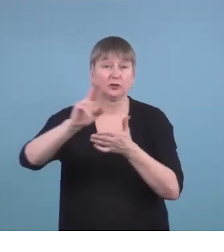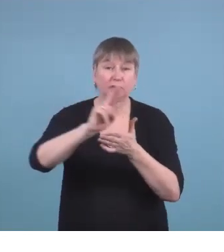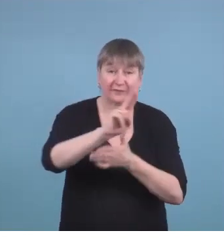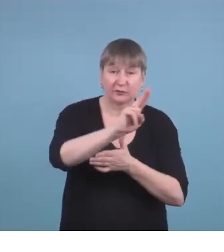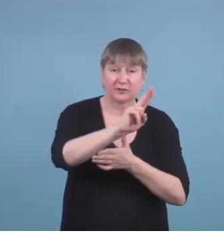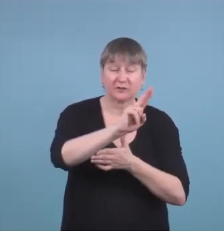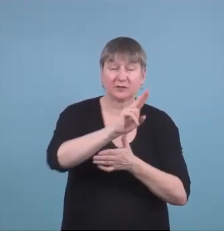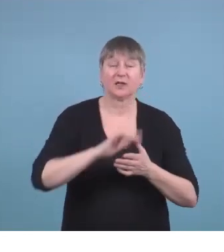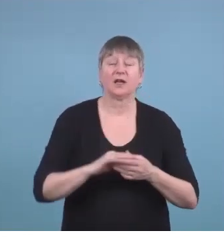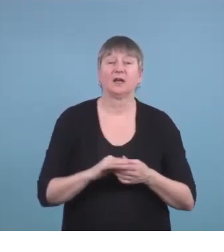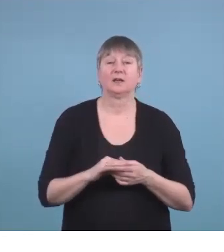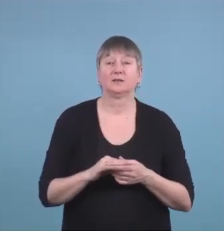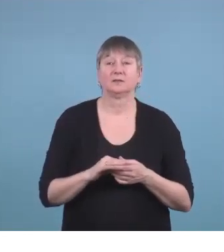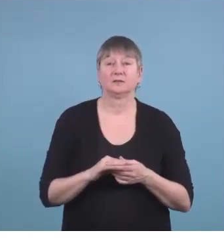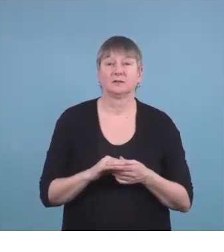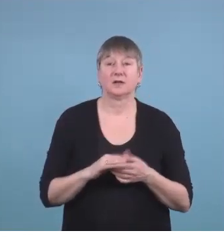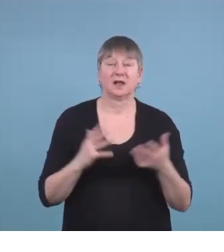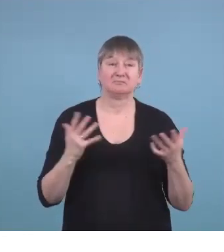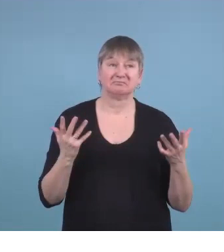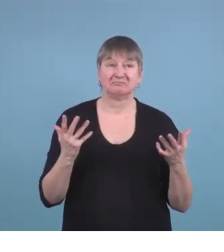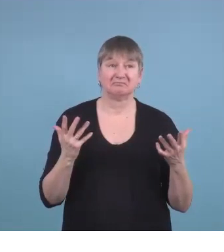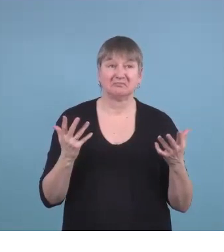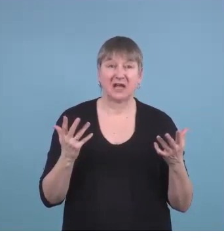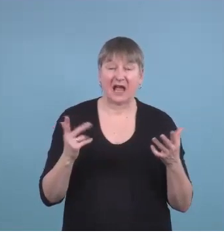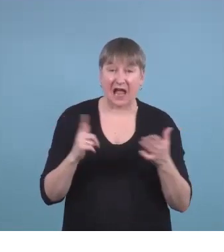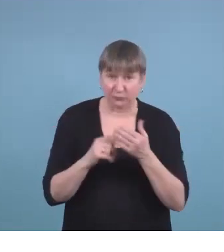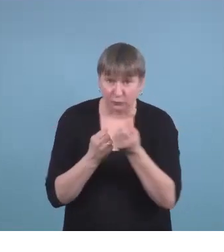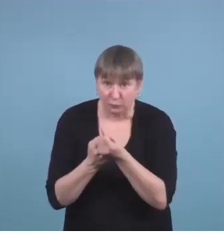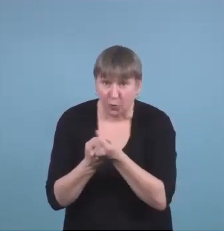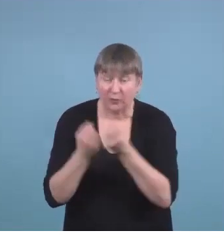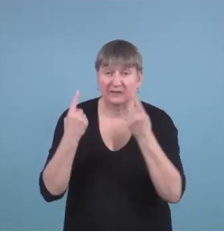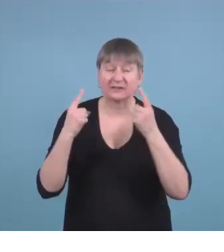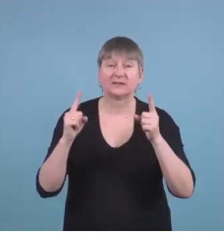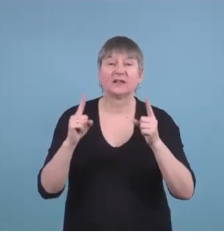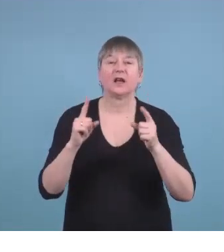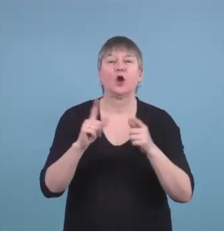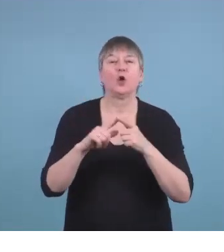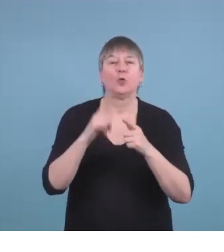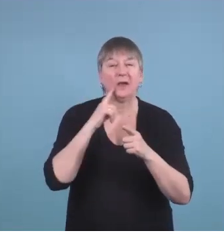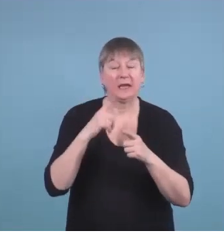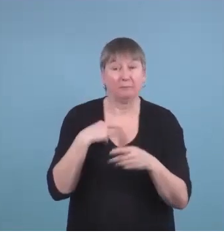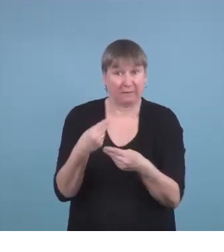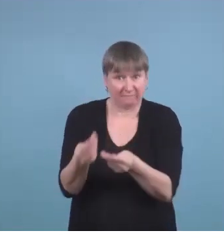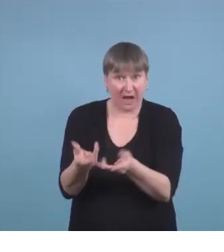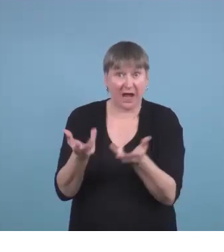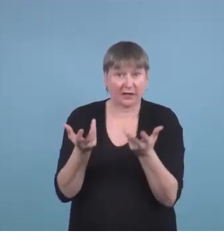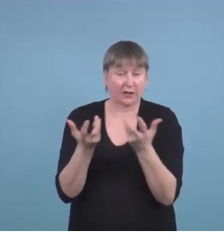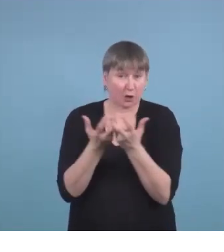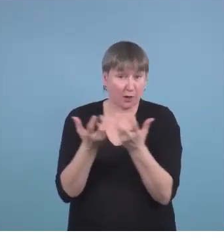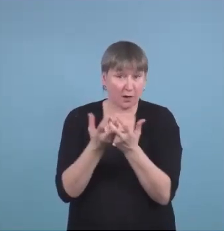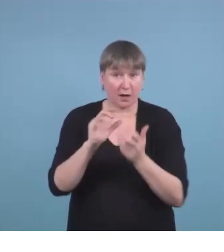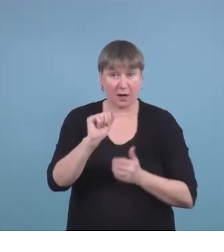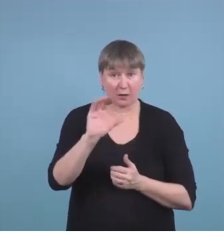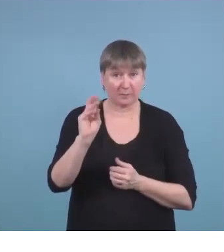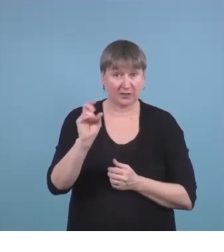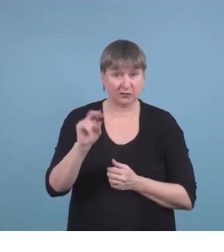also being successful in their courses we make these accommodations available to them but we don't always